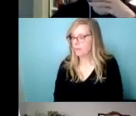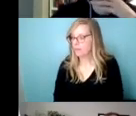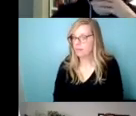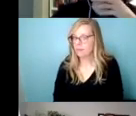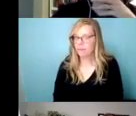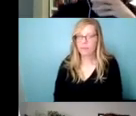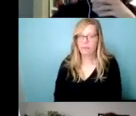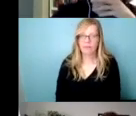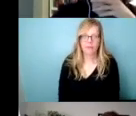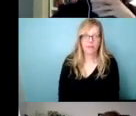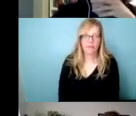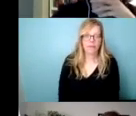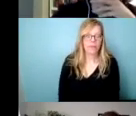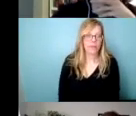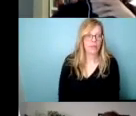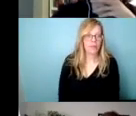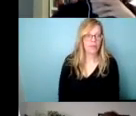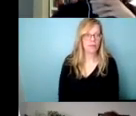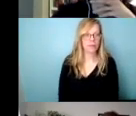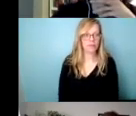I'll just play from here.